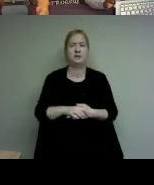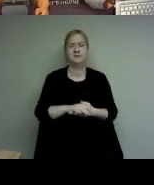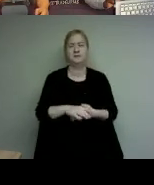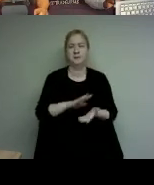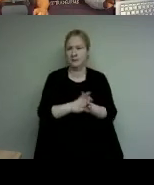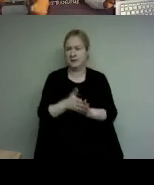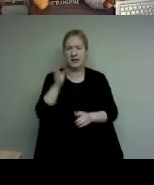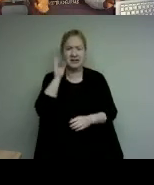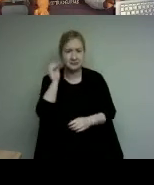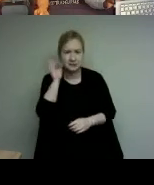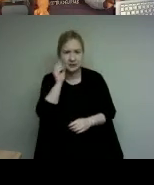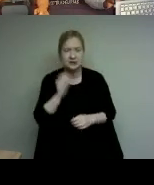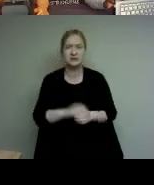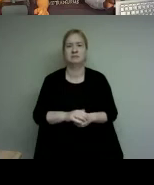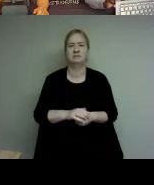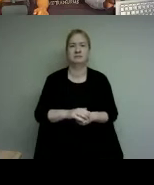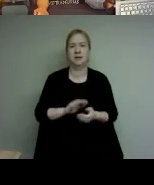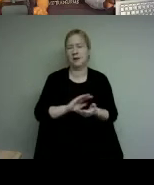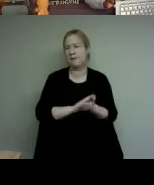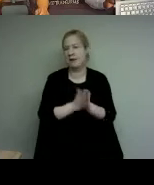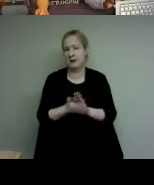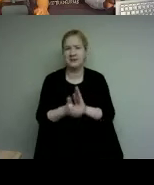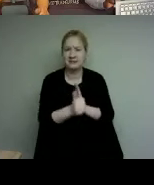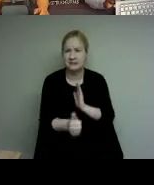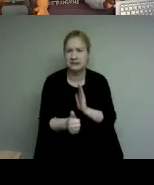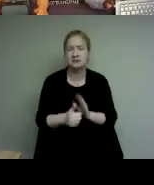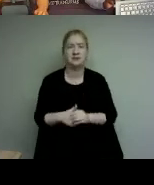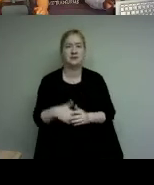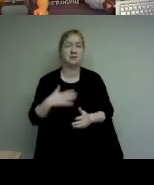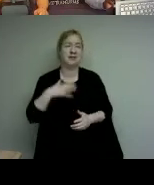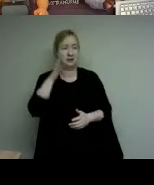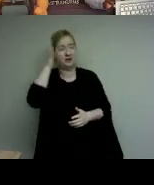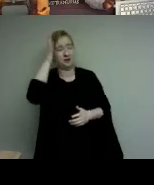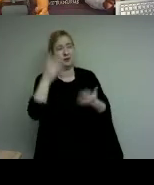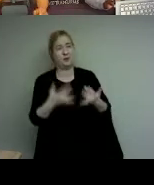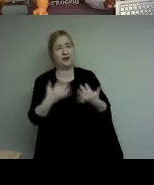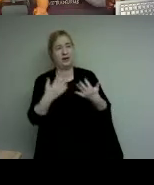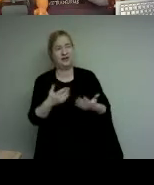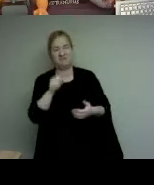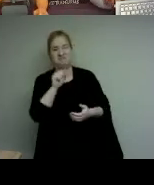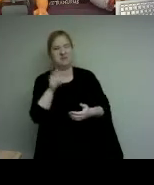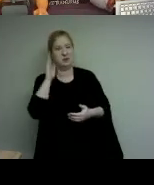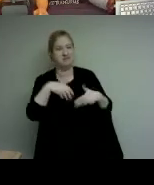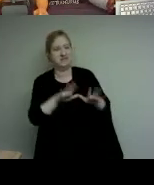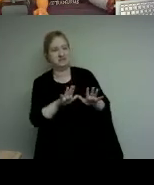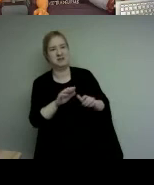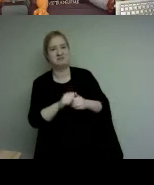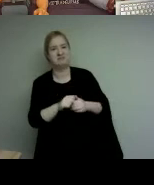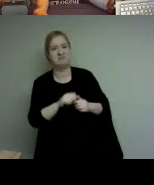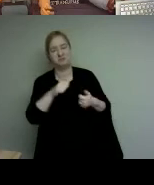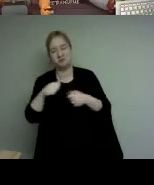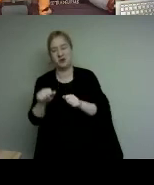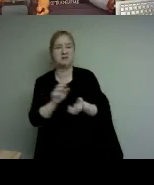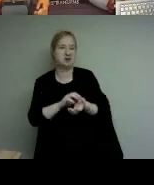parents were anxiously in the back waiting for me to give up to eventually become that doctor or lawyer or judge they have always wanted me